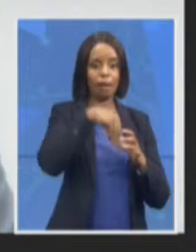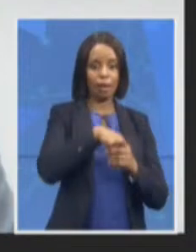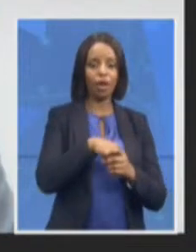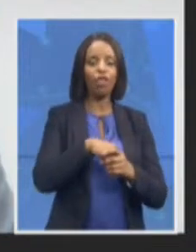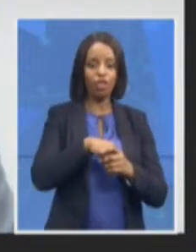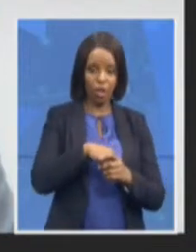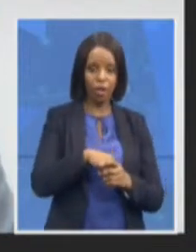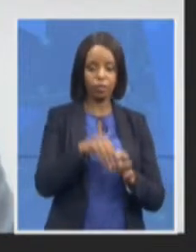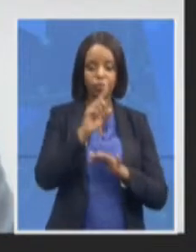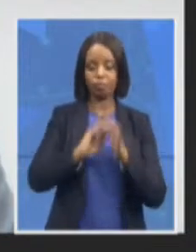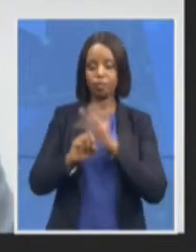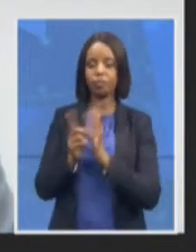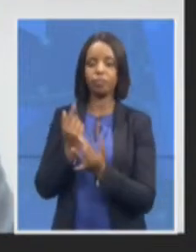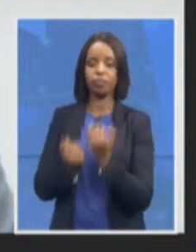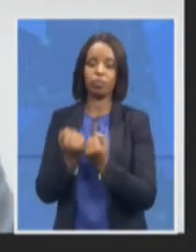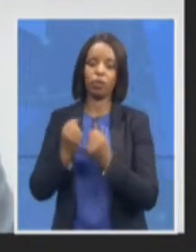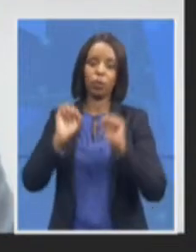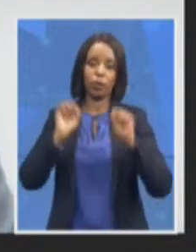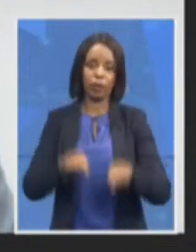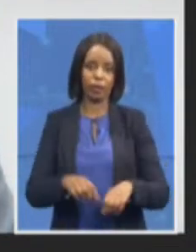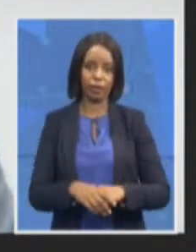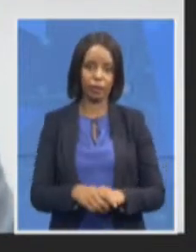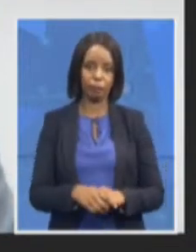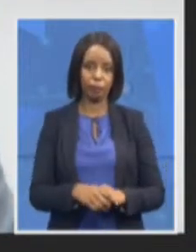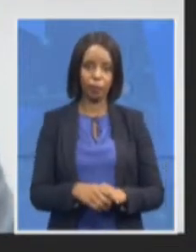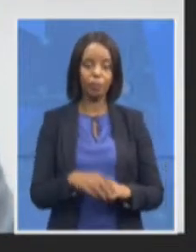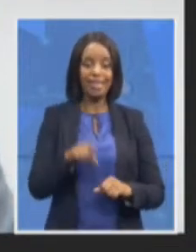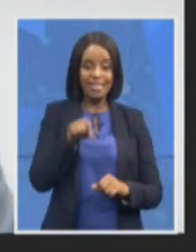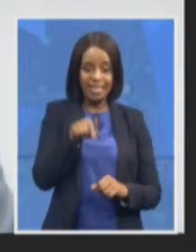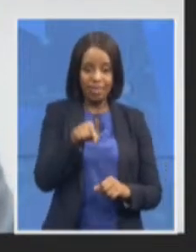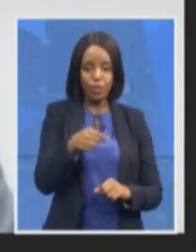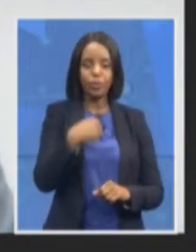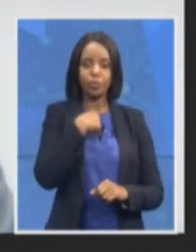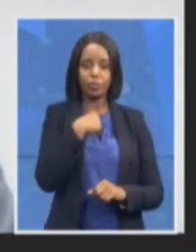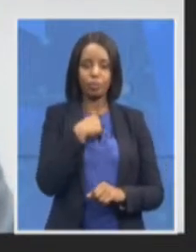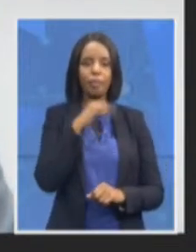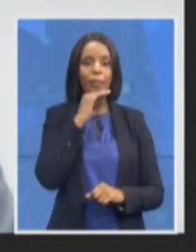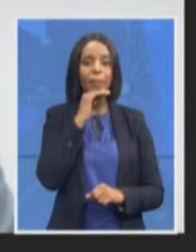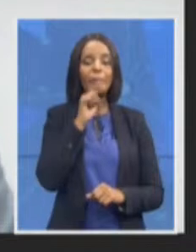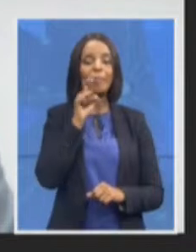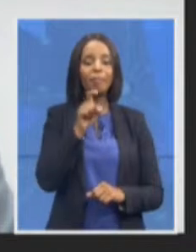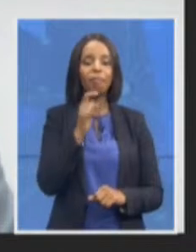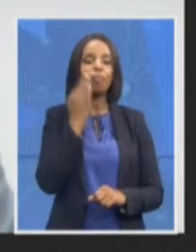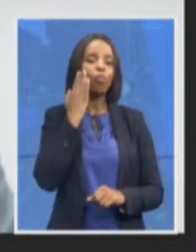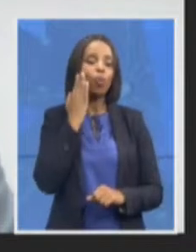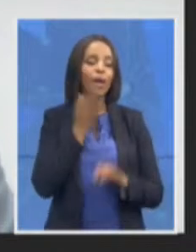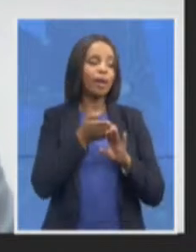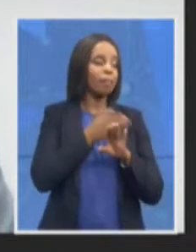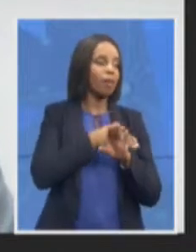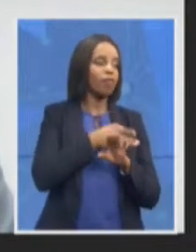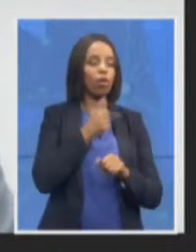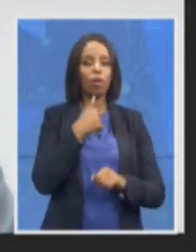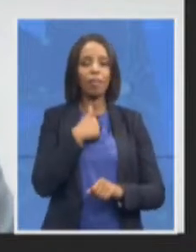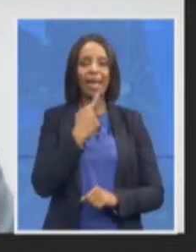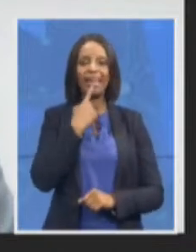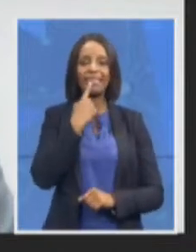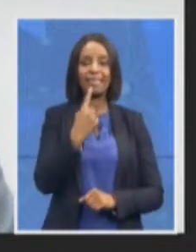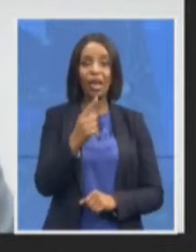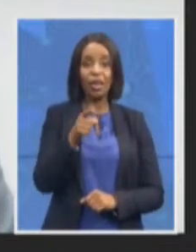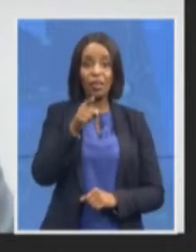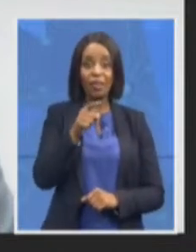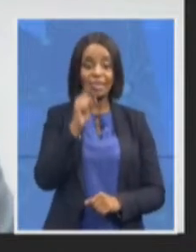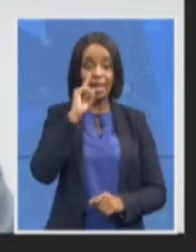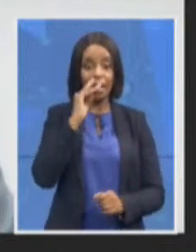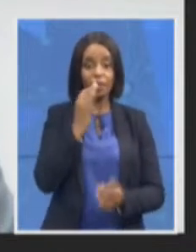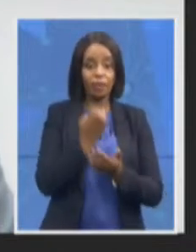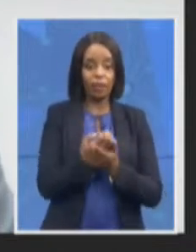is what I meant when I said there's evidence or potential evidence of additional meetings